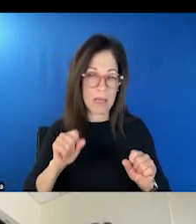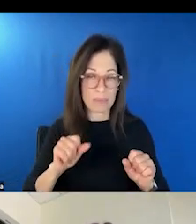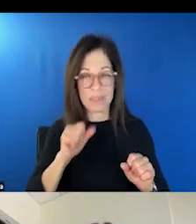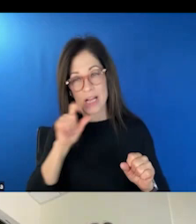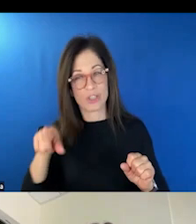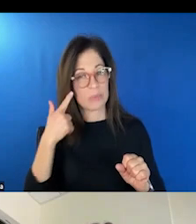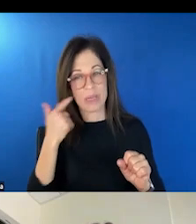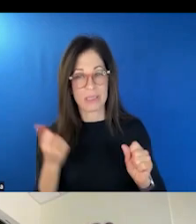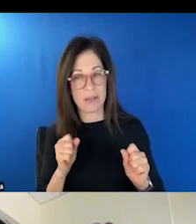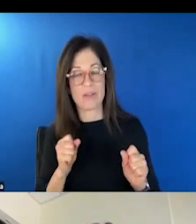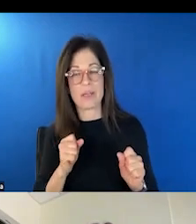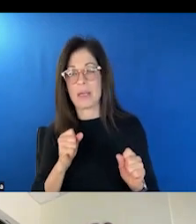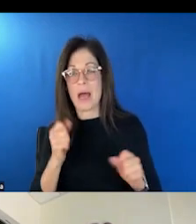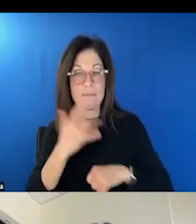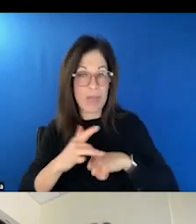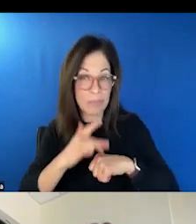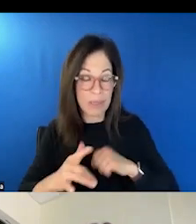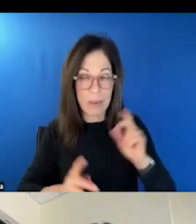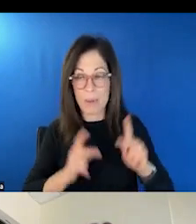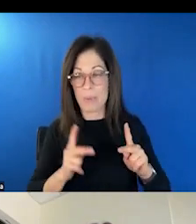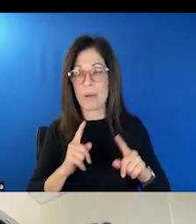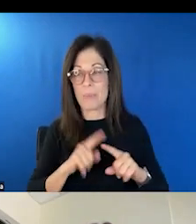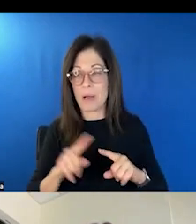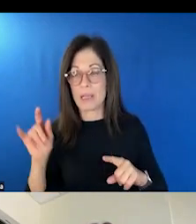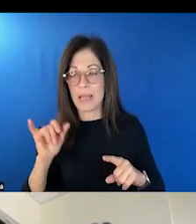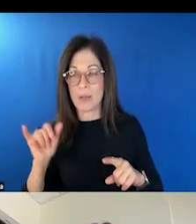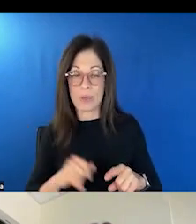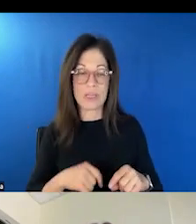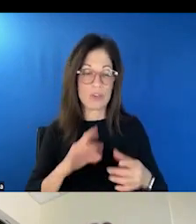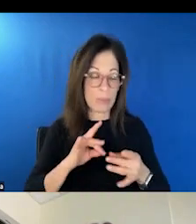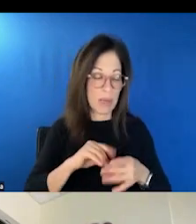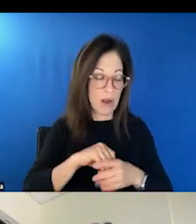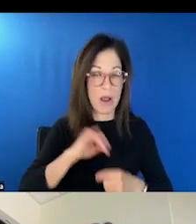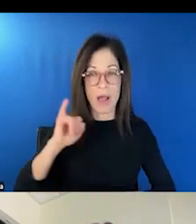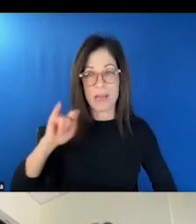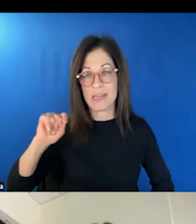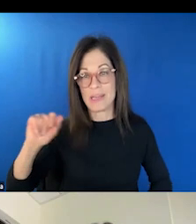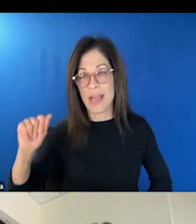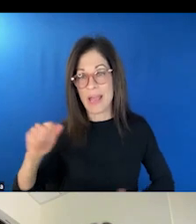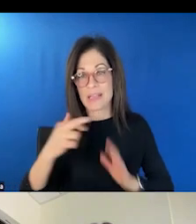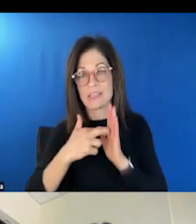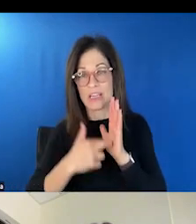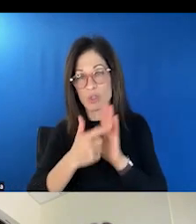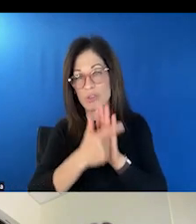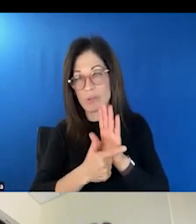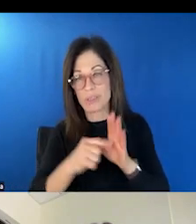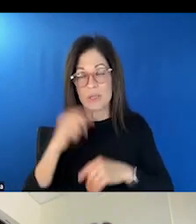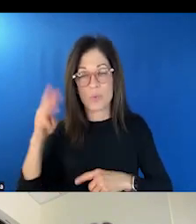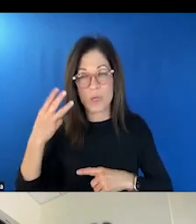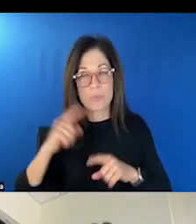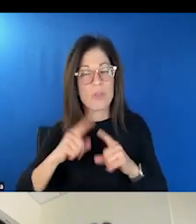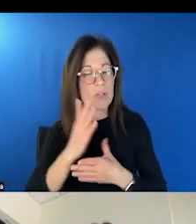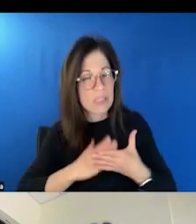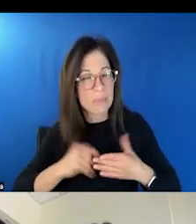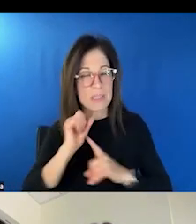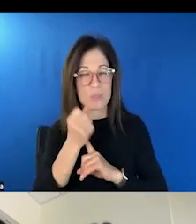and certain things like I mentioned around our ITA statute in Washington, but because there are truly very, there are certain circumstances where you cannot